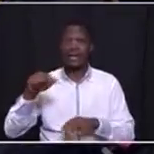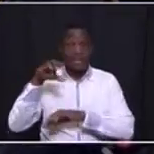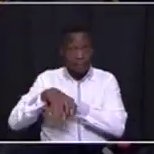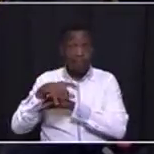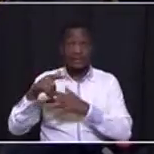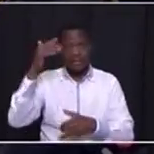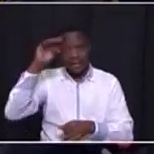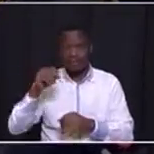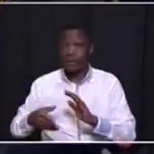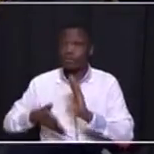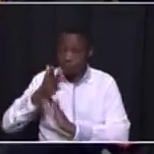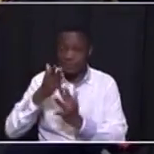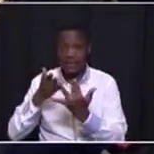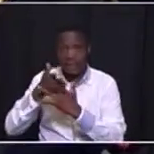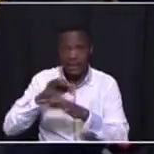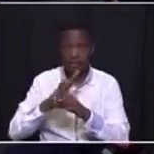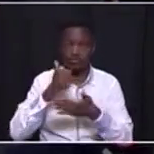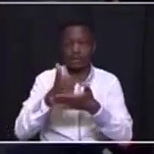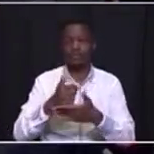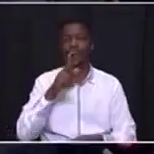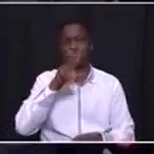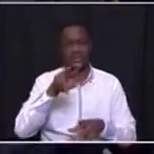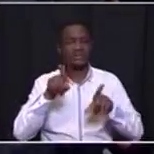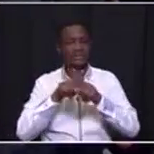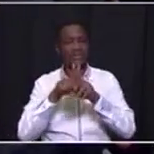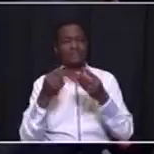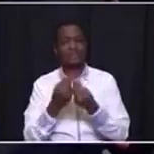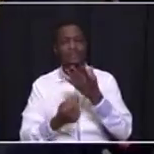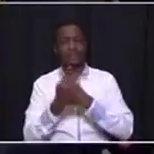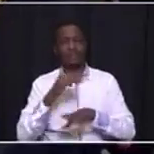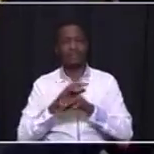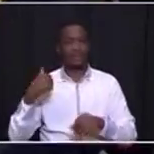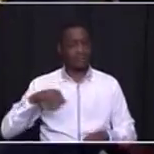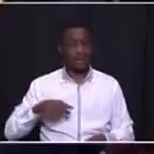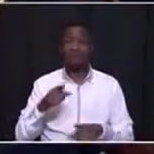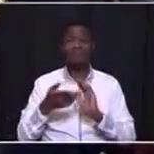in to intervene you are going to see the same who should